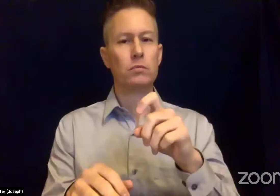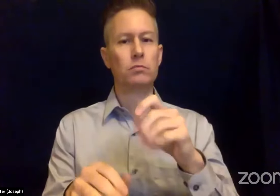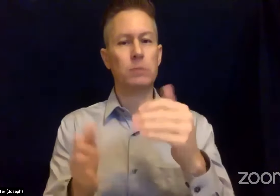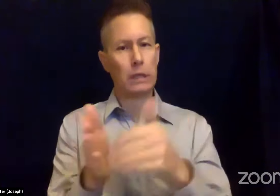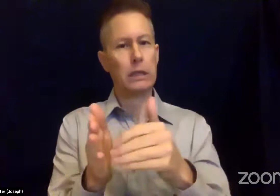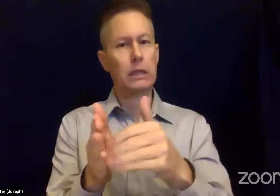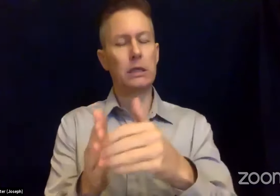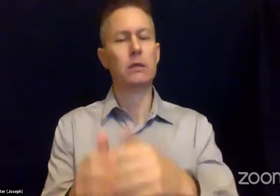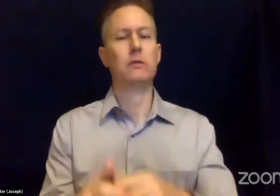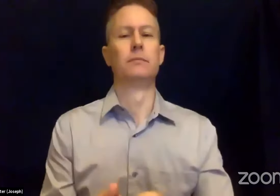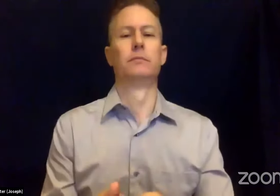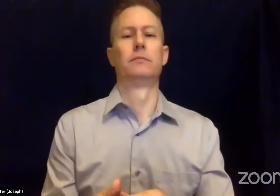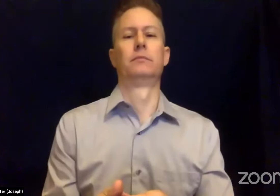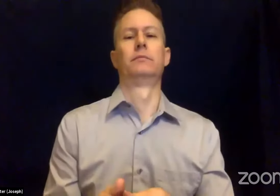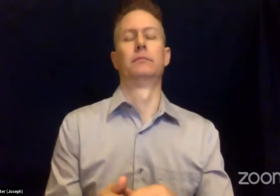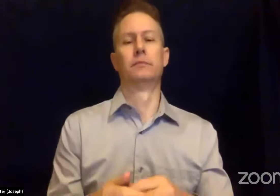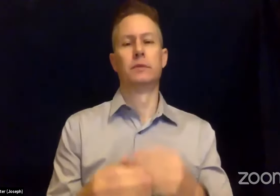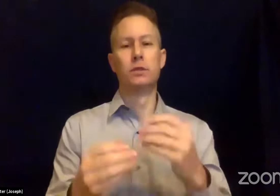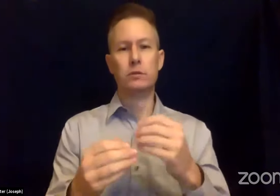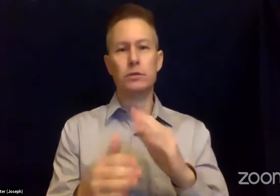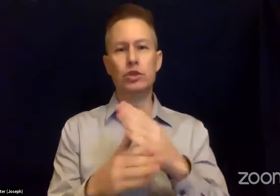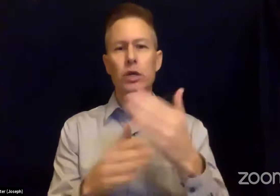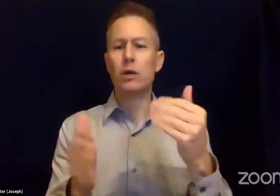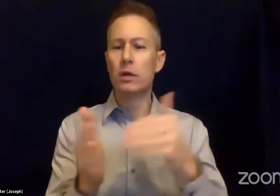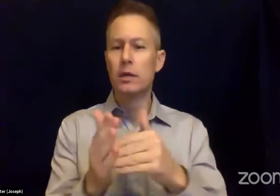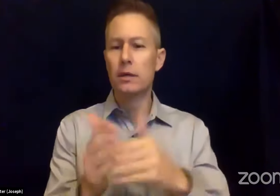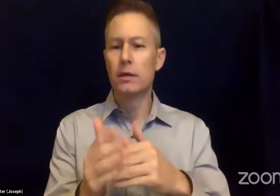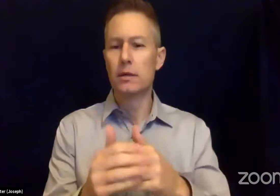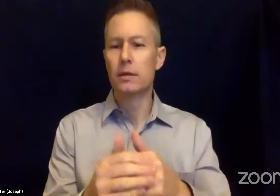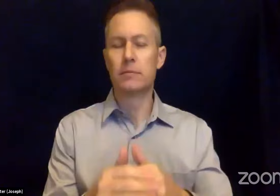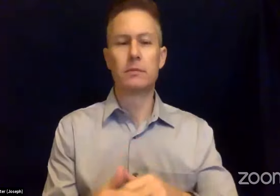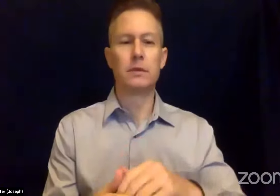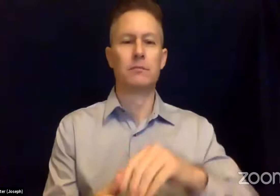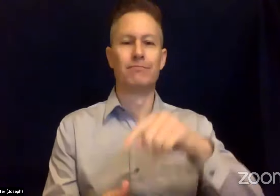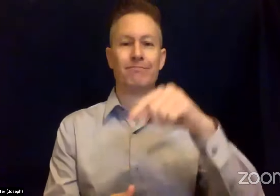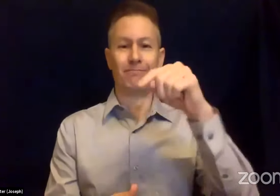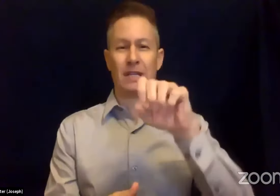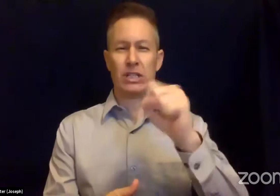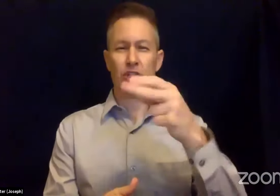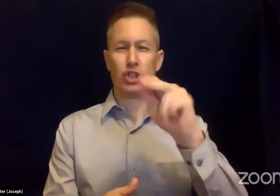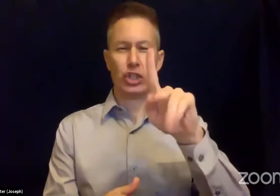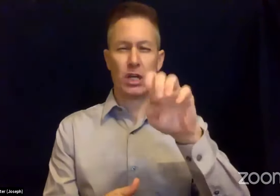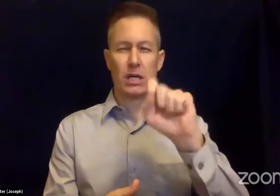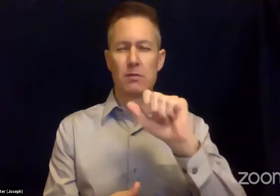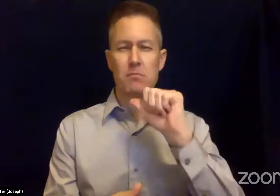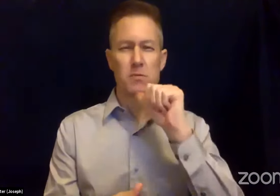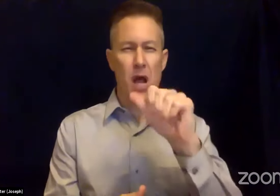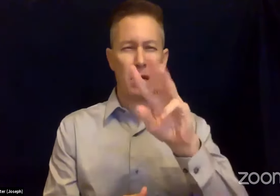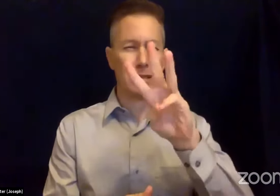just a 60 second chance each year to practice earthquake protective measures.